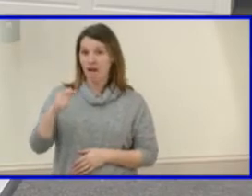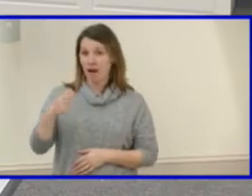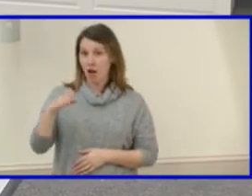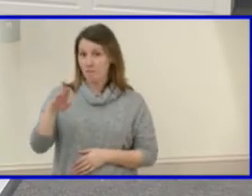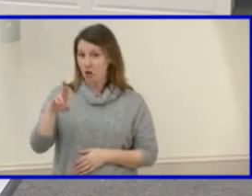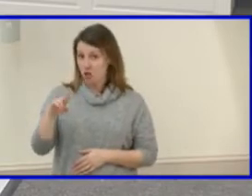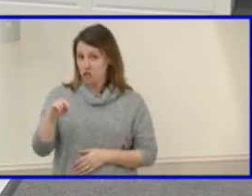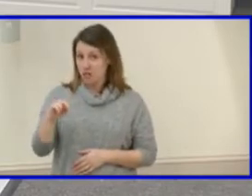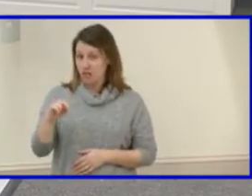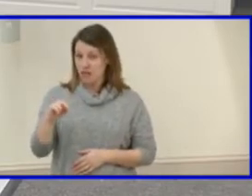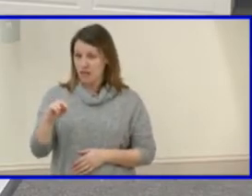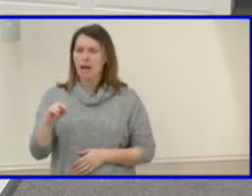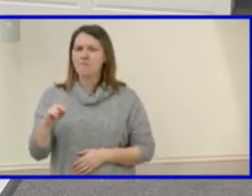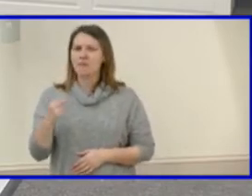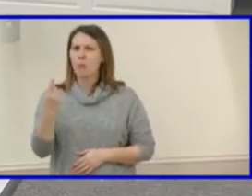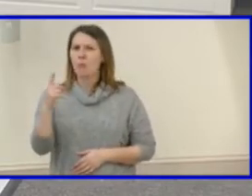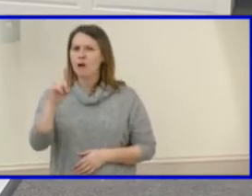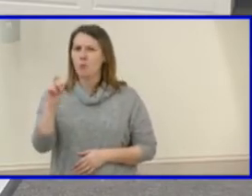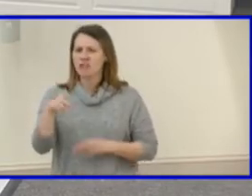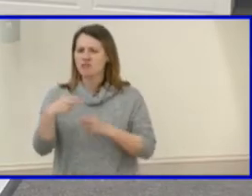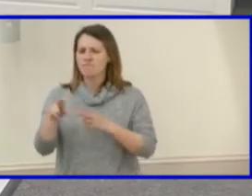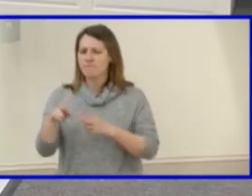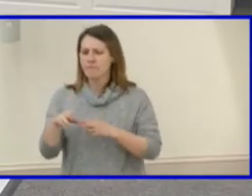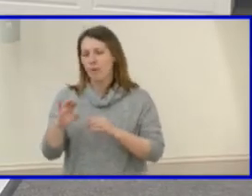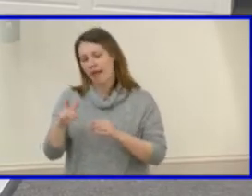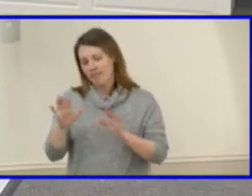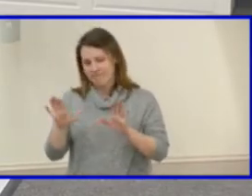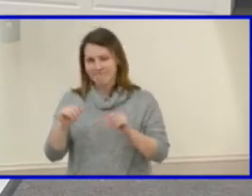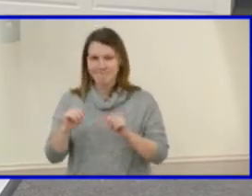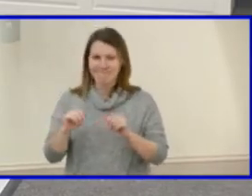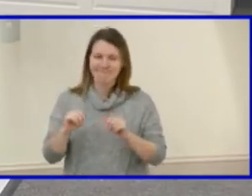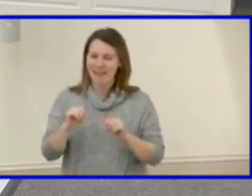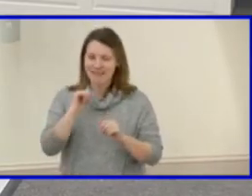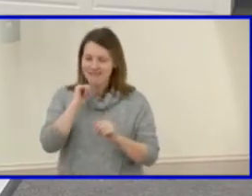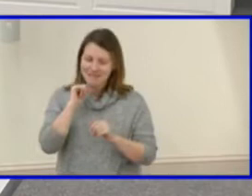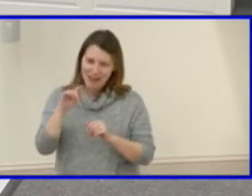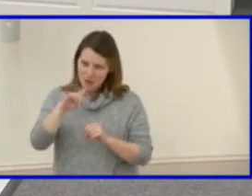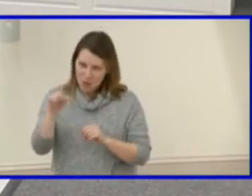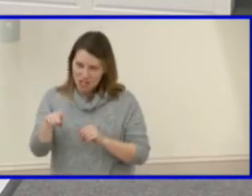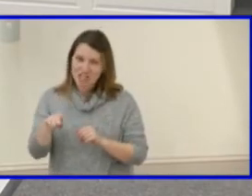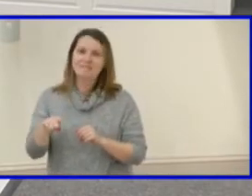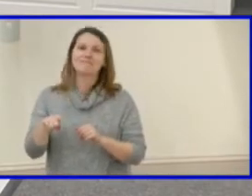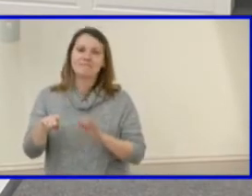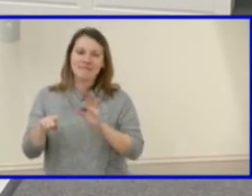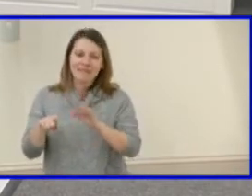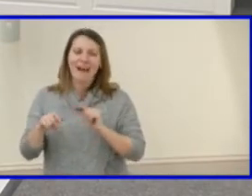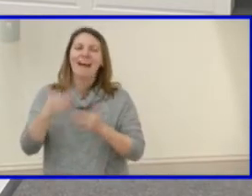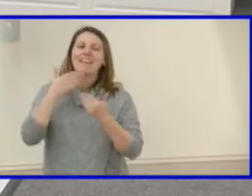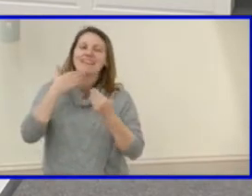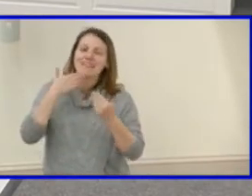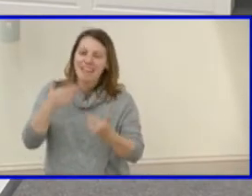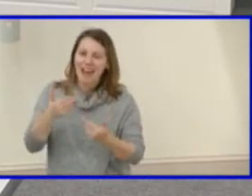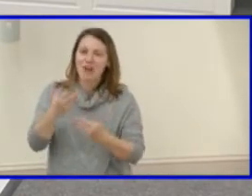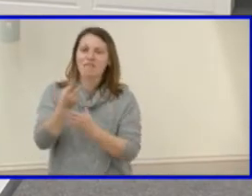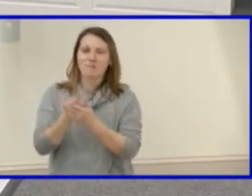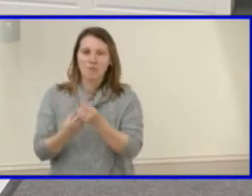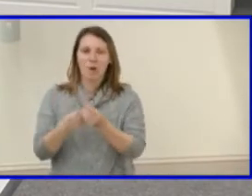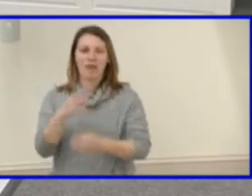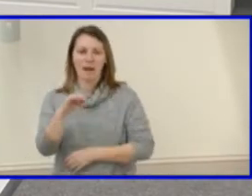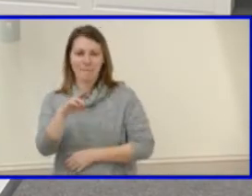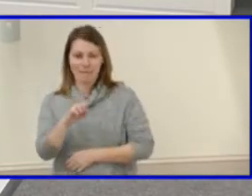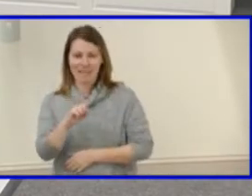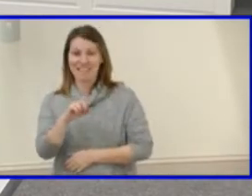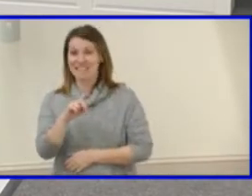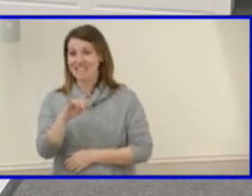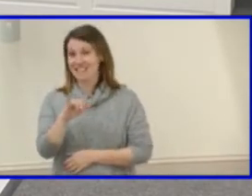a quick question. Well, actually, not a question. But a thank you to Ms. Concella and Ms. Shea for serving on the